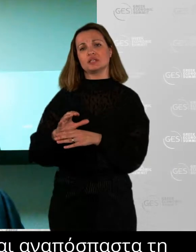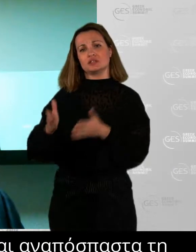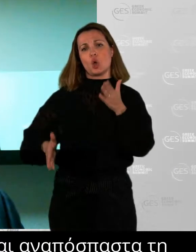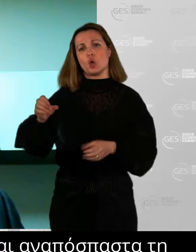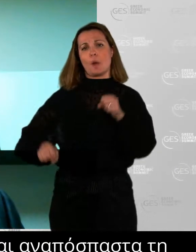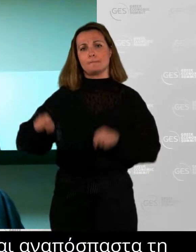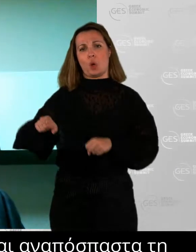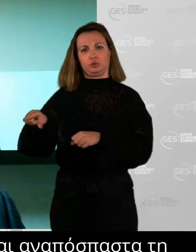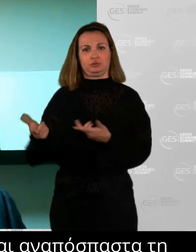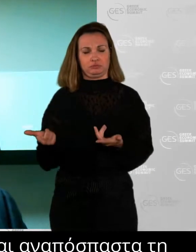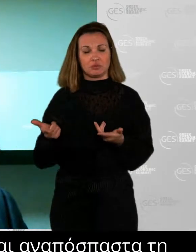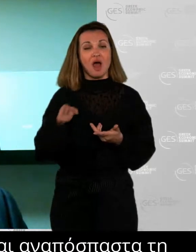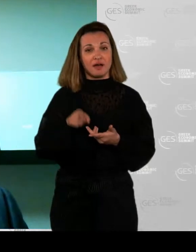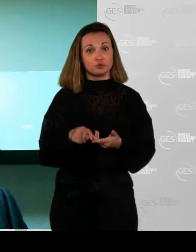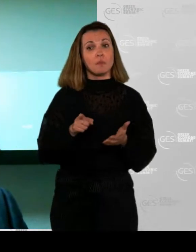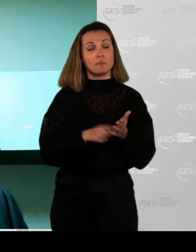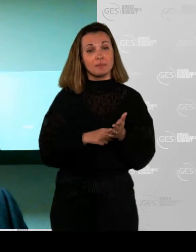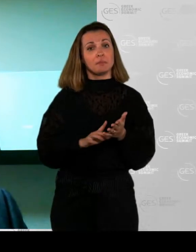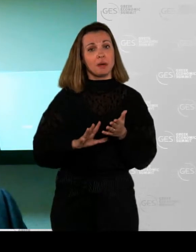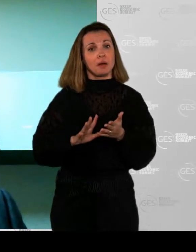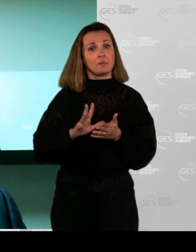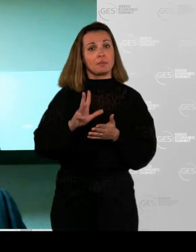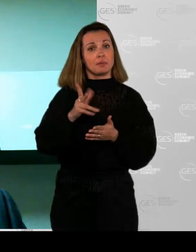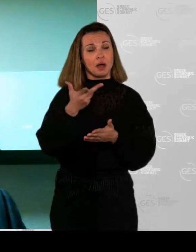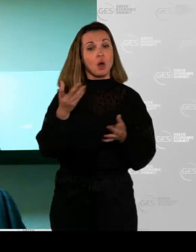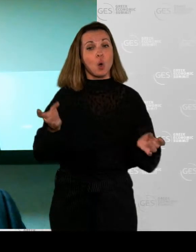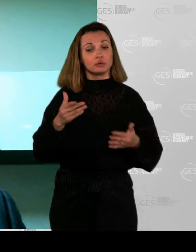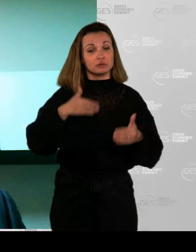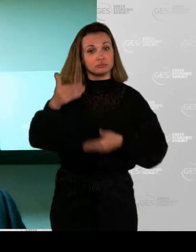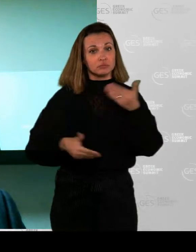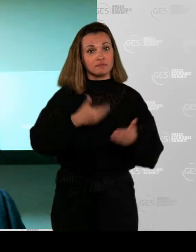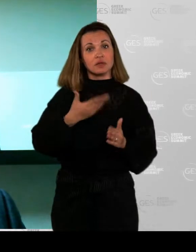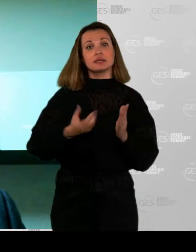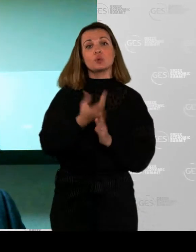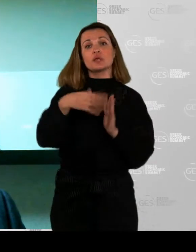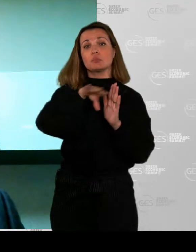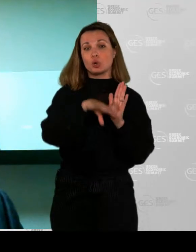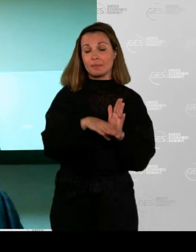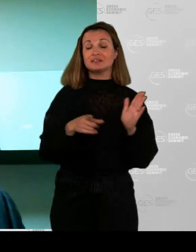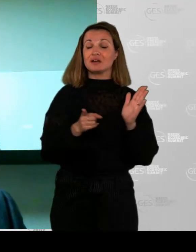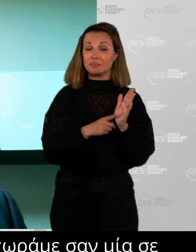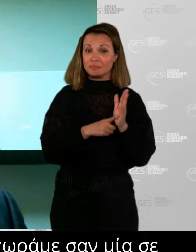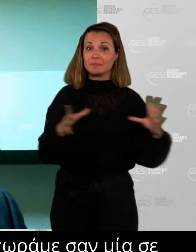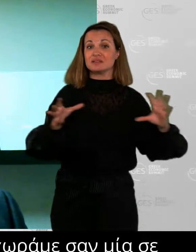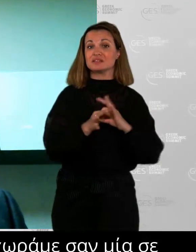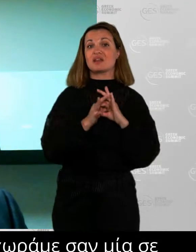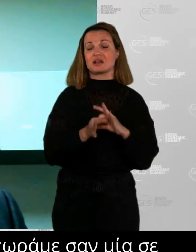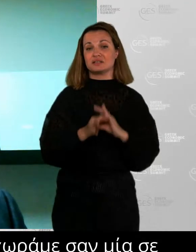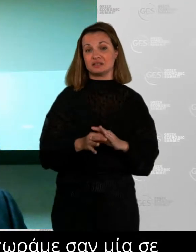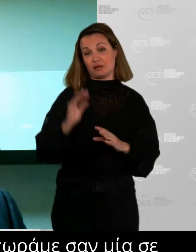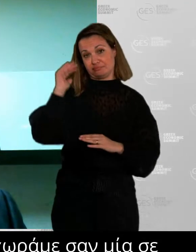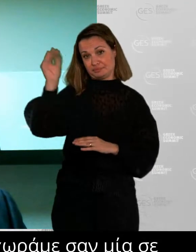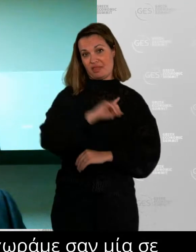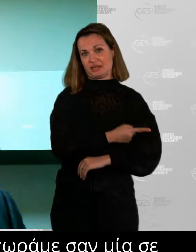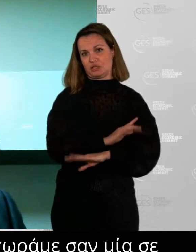in an organization. The one other that I think is going to become paramount goes back to leaders. So